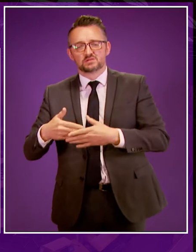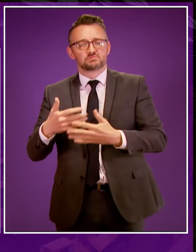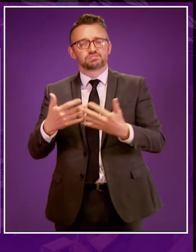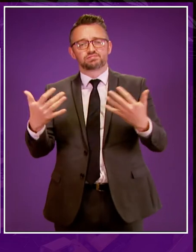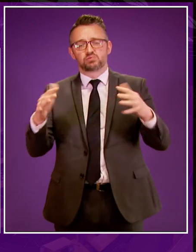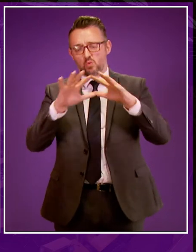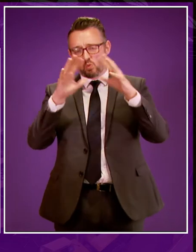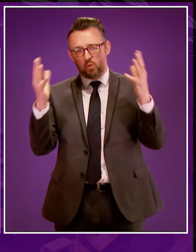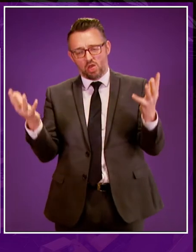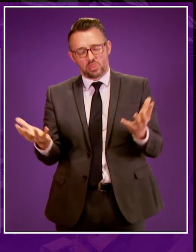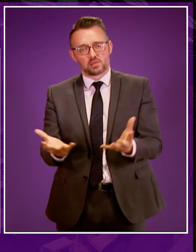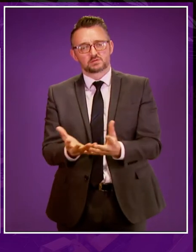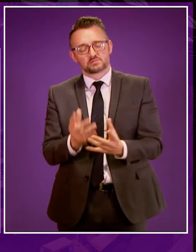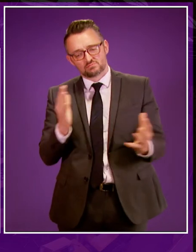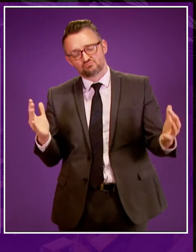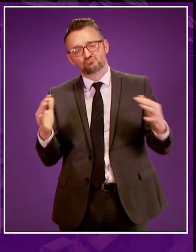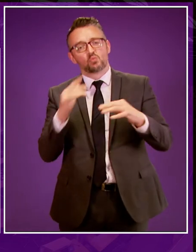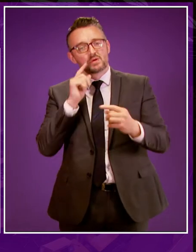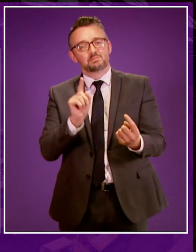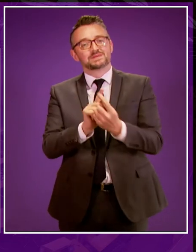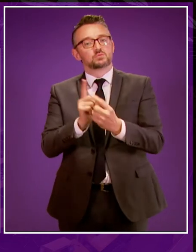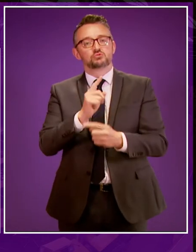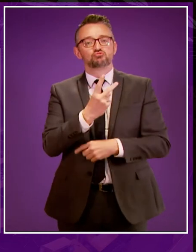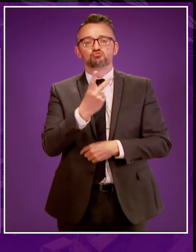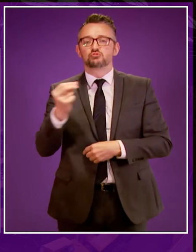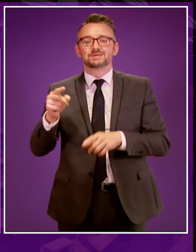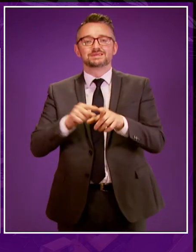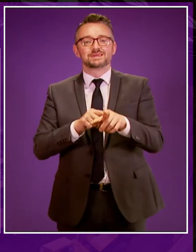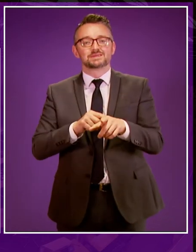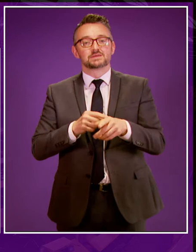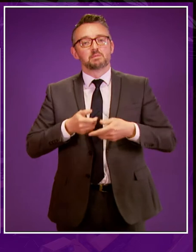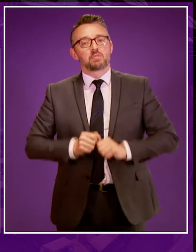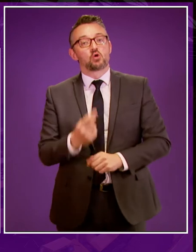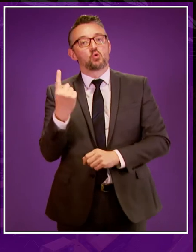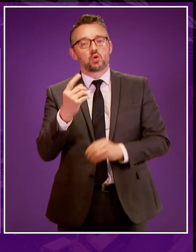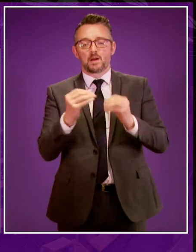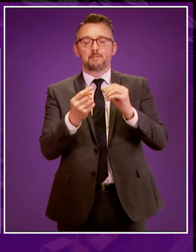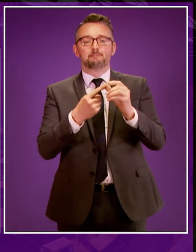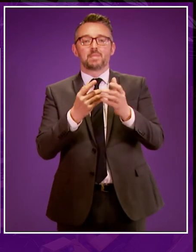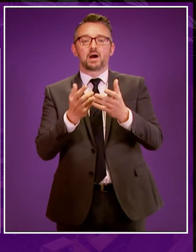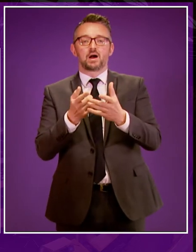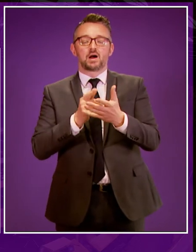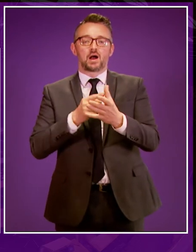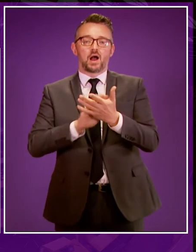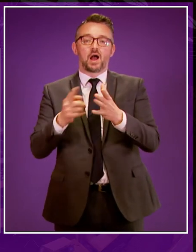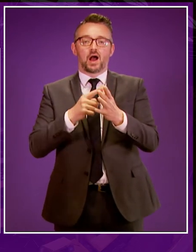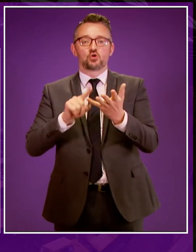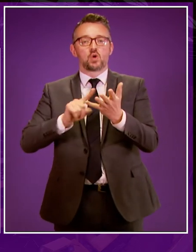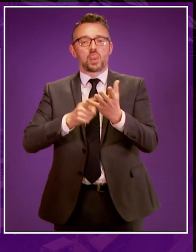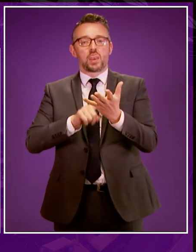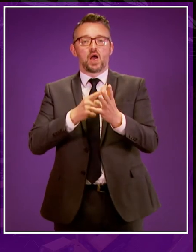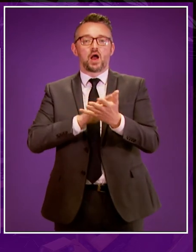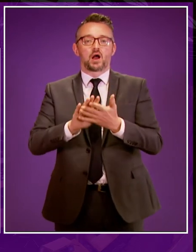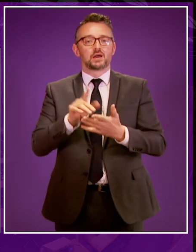localities across the world to celebrate the bicentenary of the birth of Baha'u'llah, the founder of the Baha'i Faith.